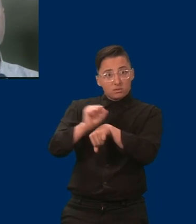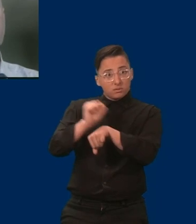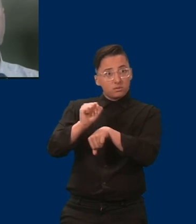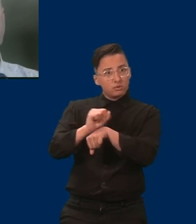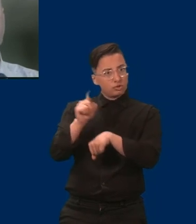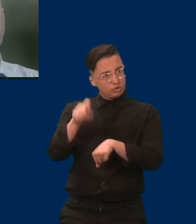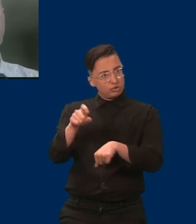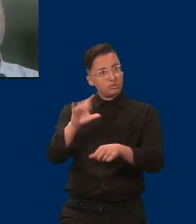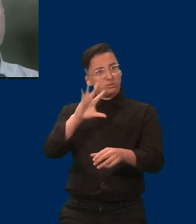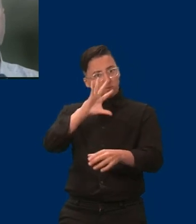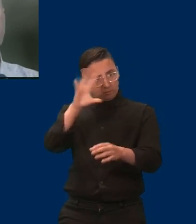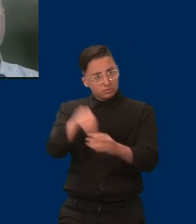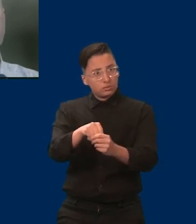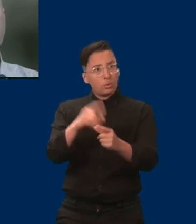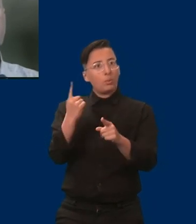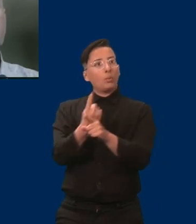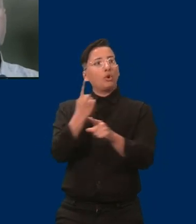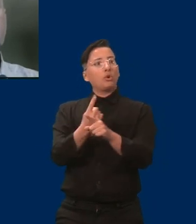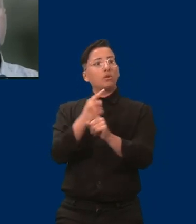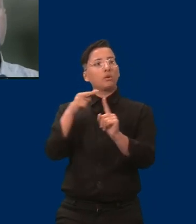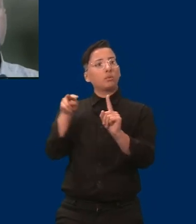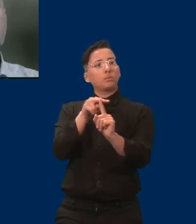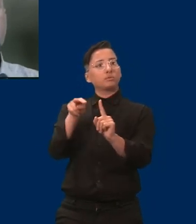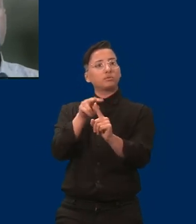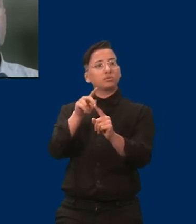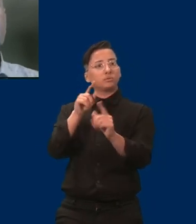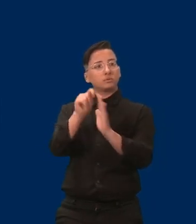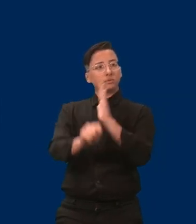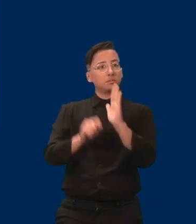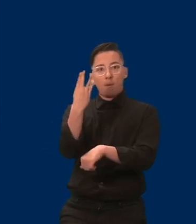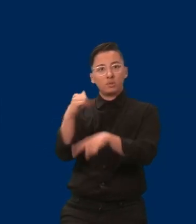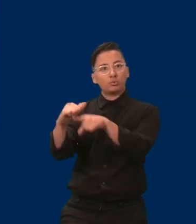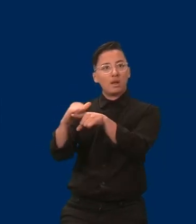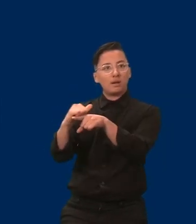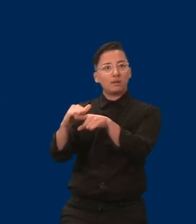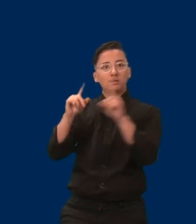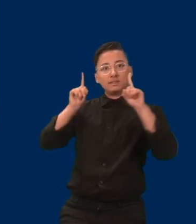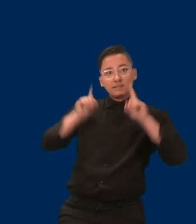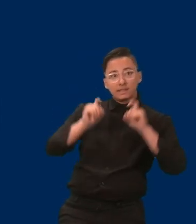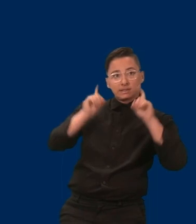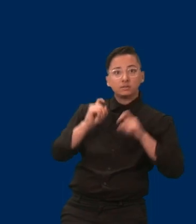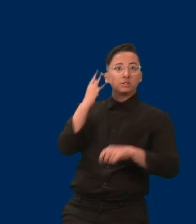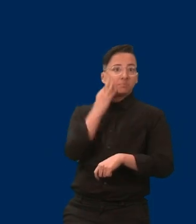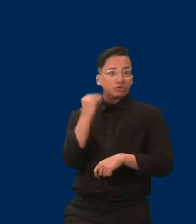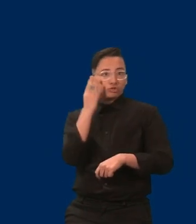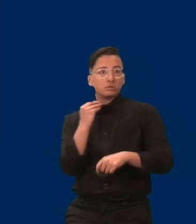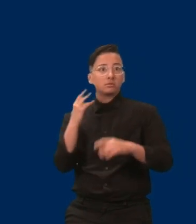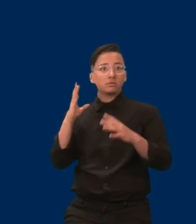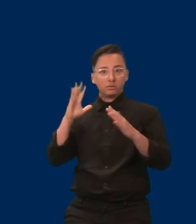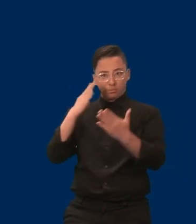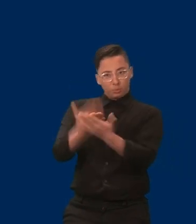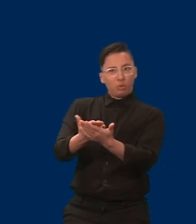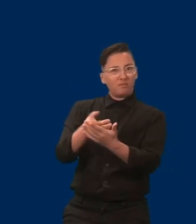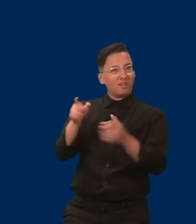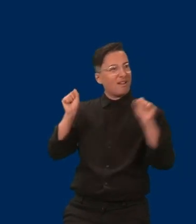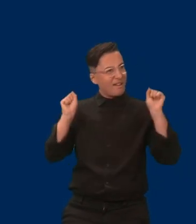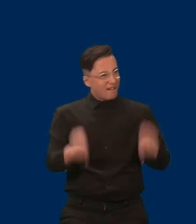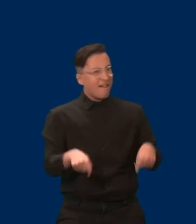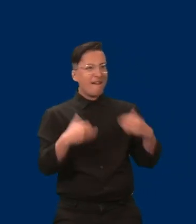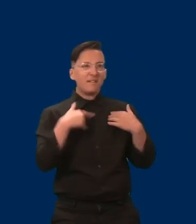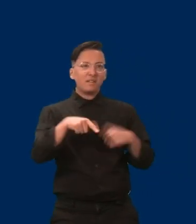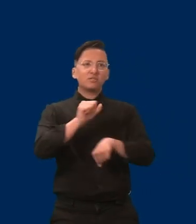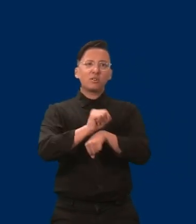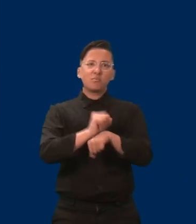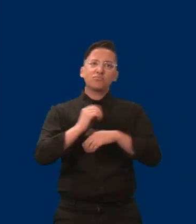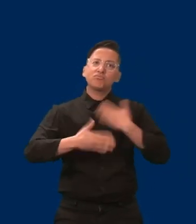regular probationary period for state employees? Yeah. And if a disabled employee can do the job and is hired to the position, then they